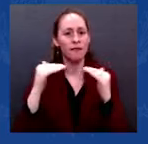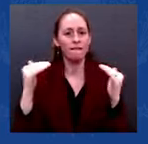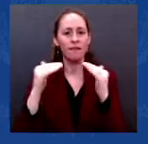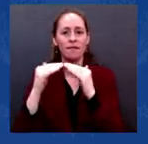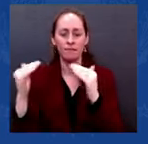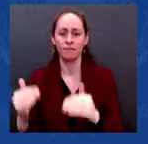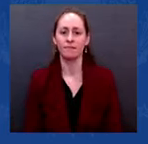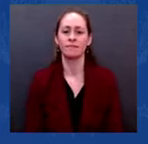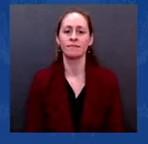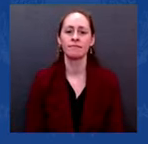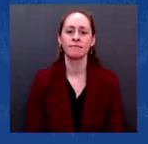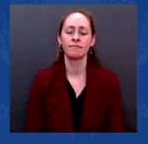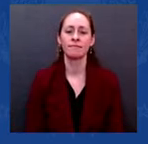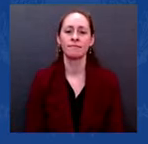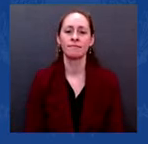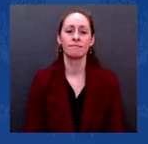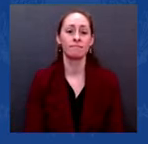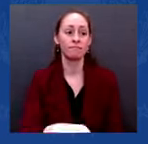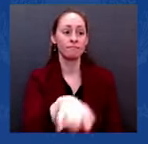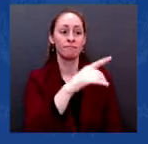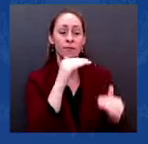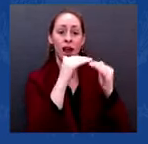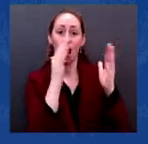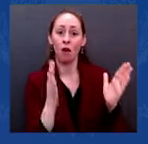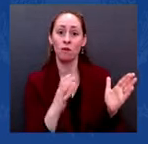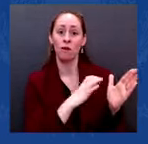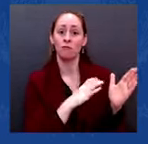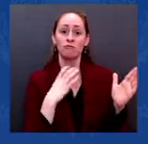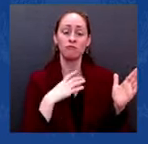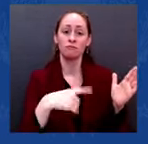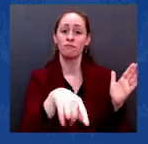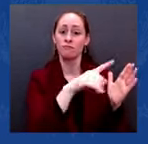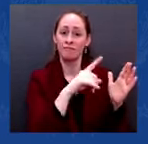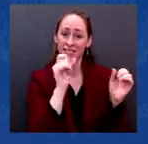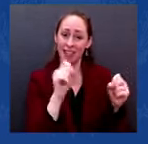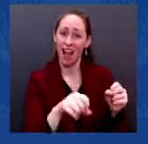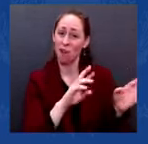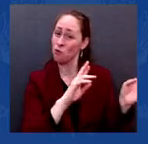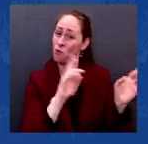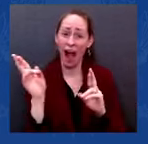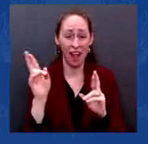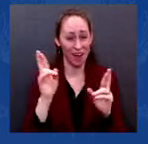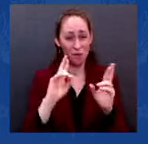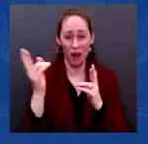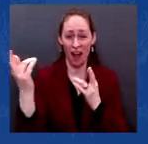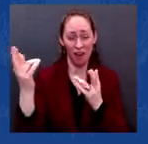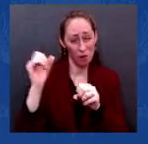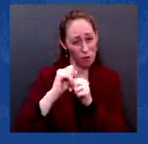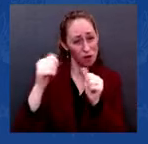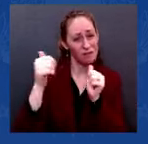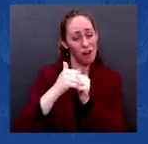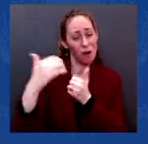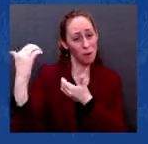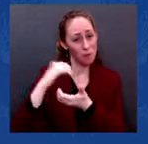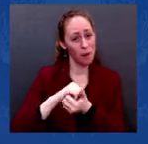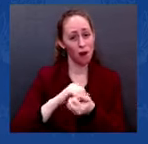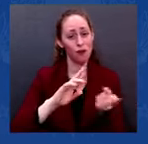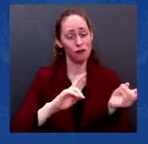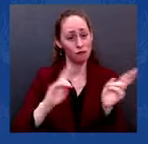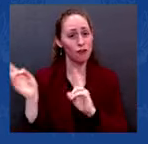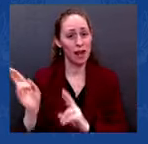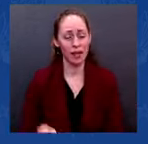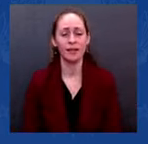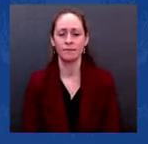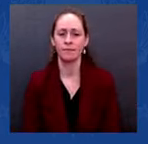Swazi, and others. We stand ready to partner with you to get done what needs to happen